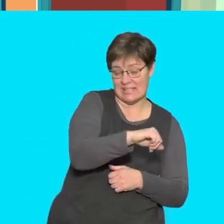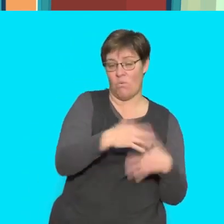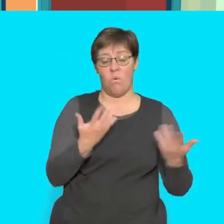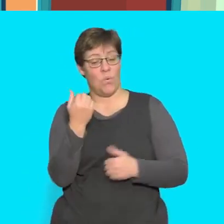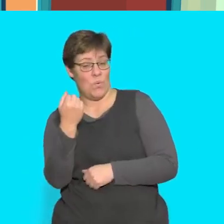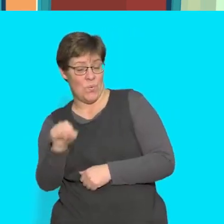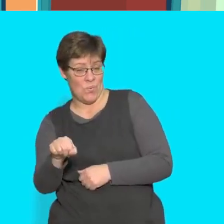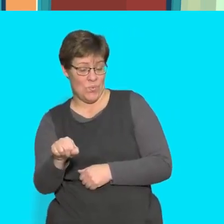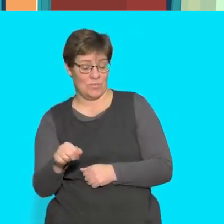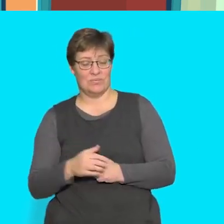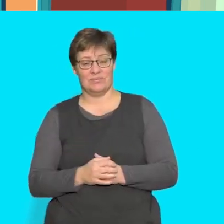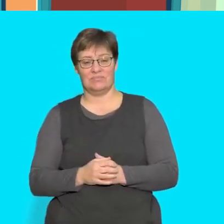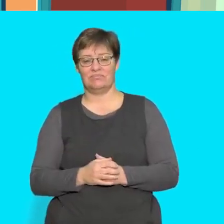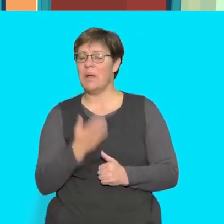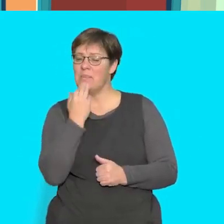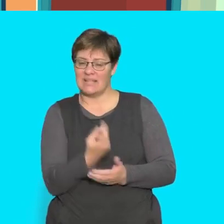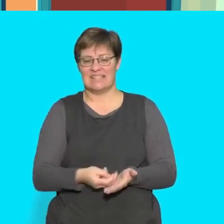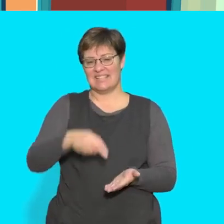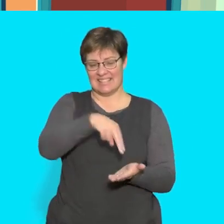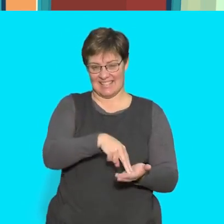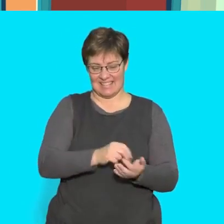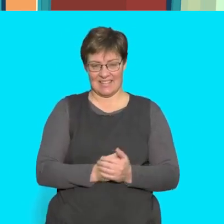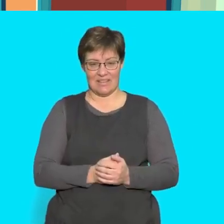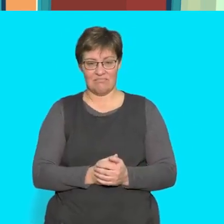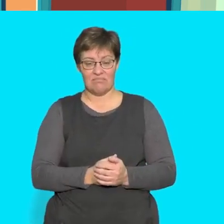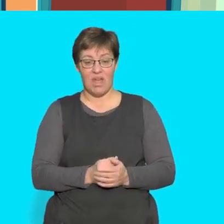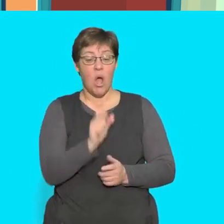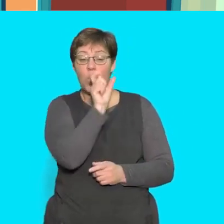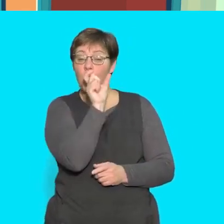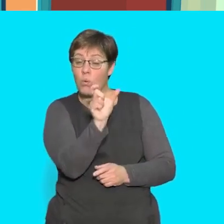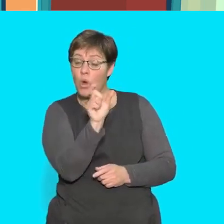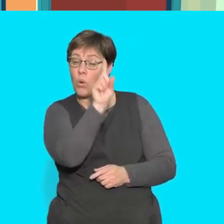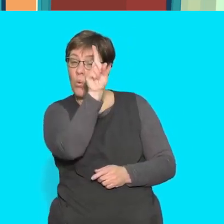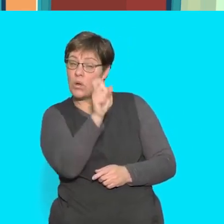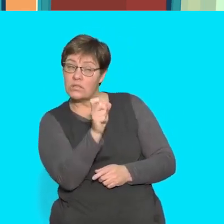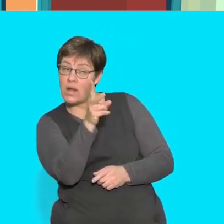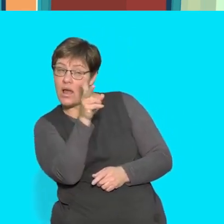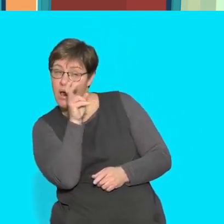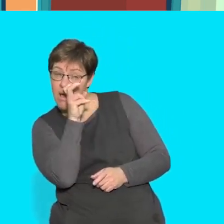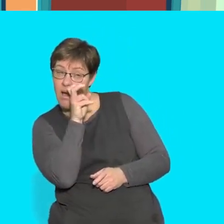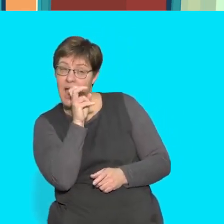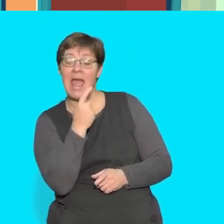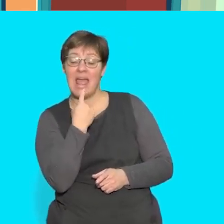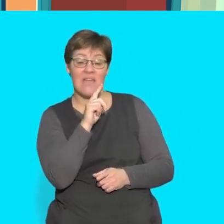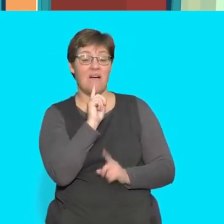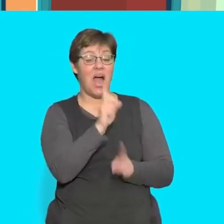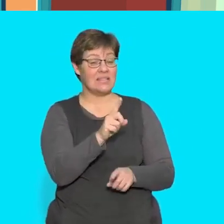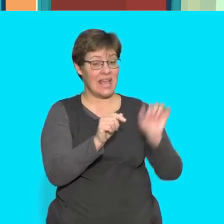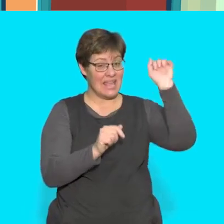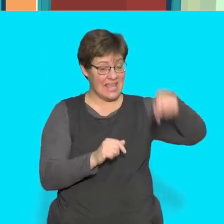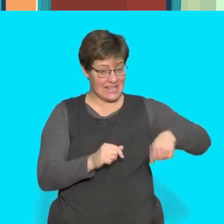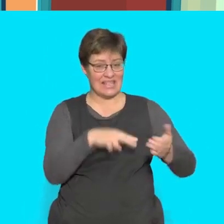please stand up listen to each question carefully if the answer is yes then stay standing